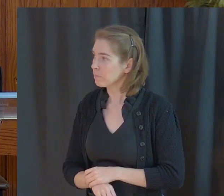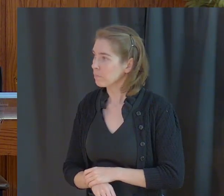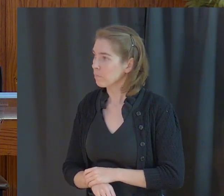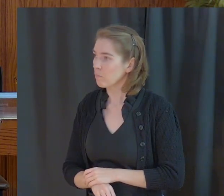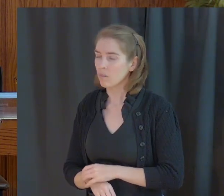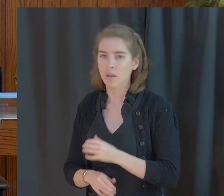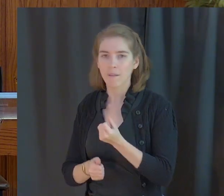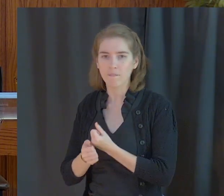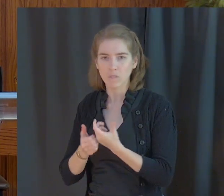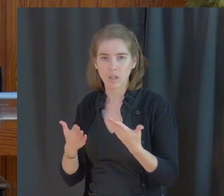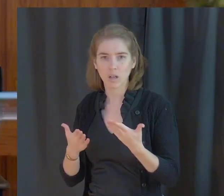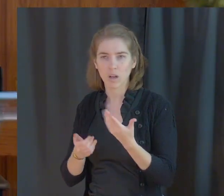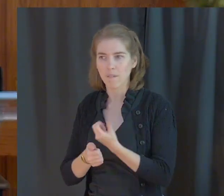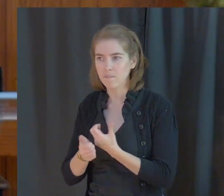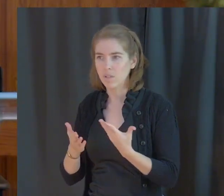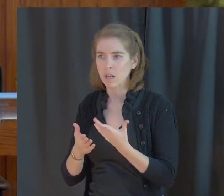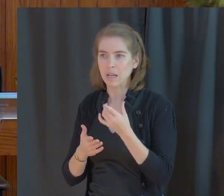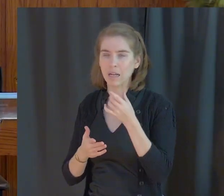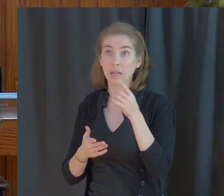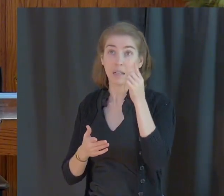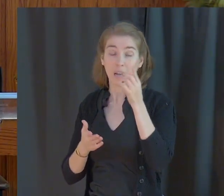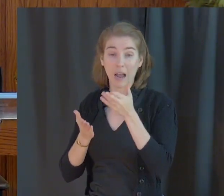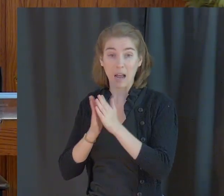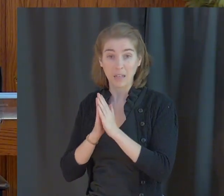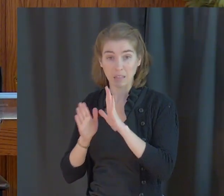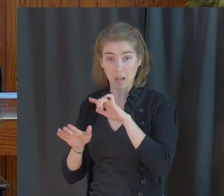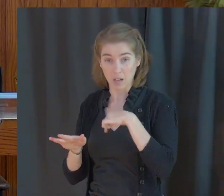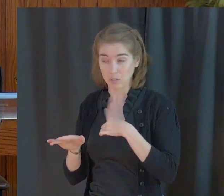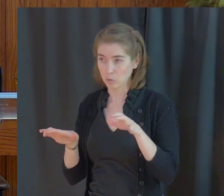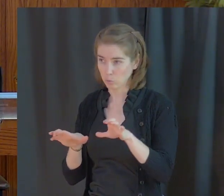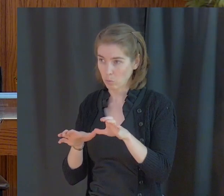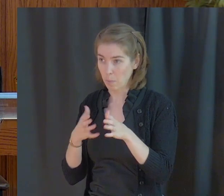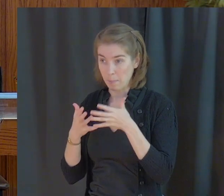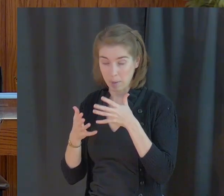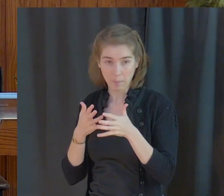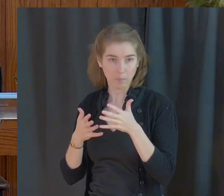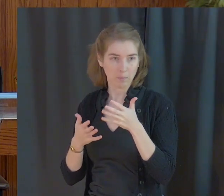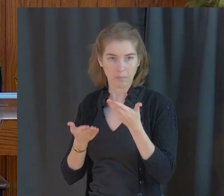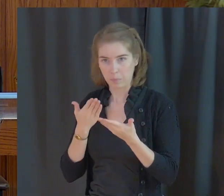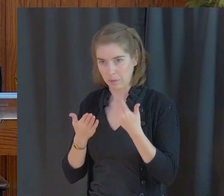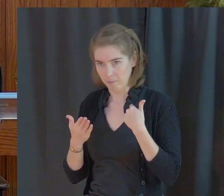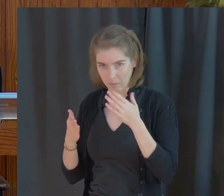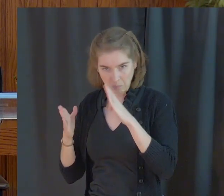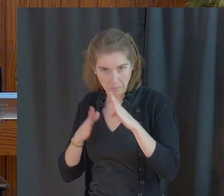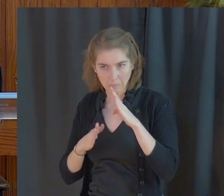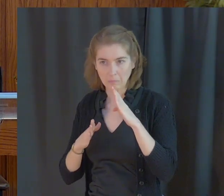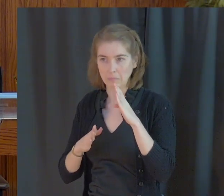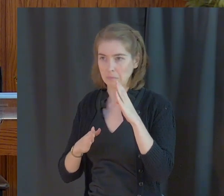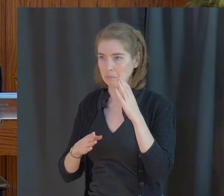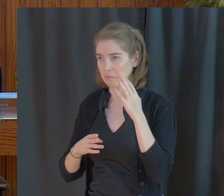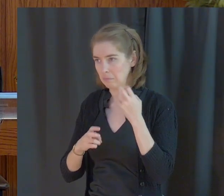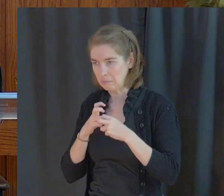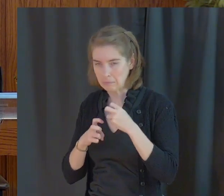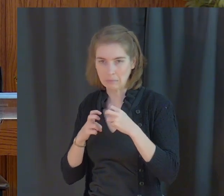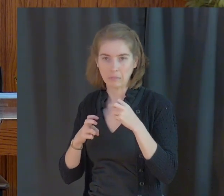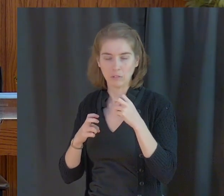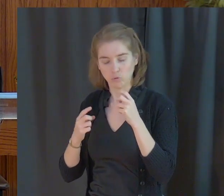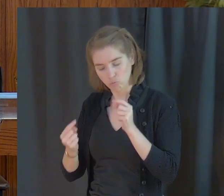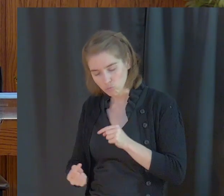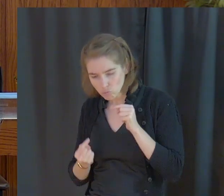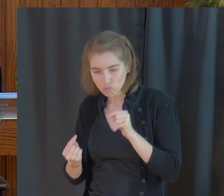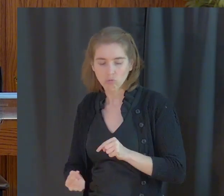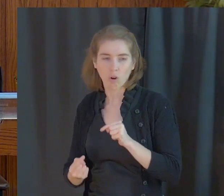everything that he asks us to do though it may come with trial tribulation struggle